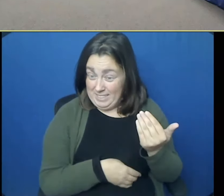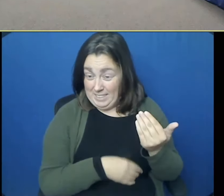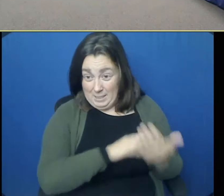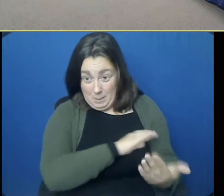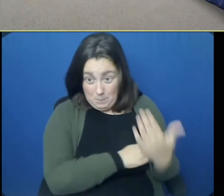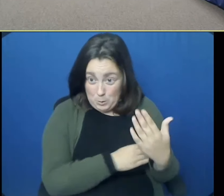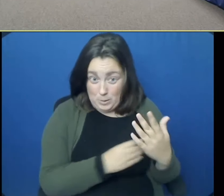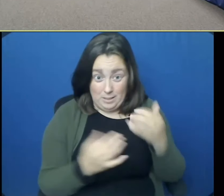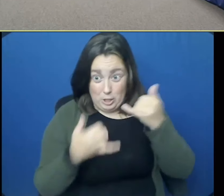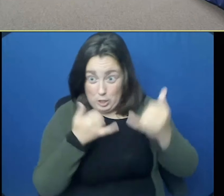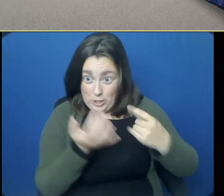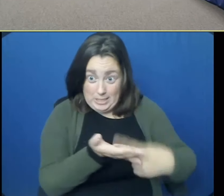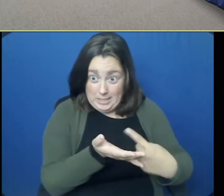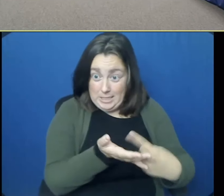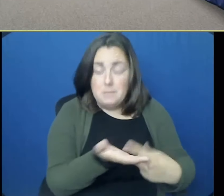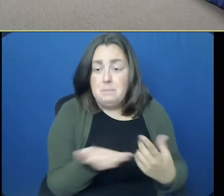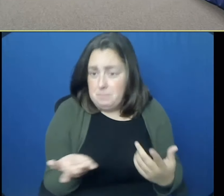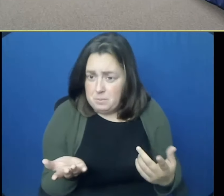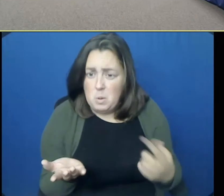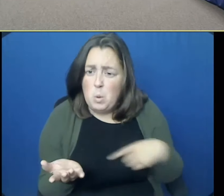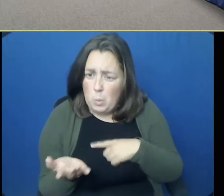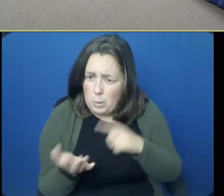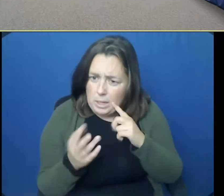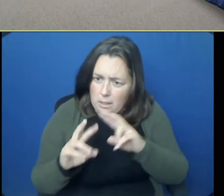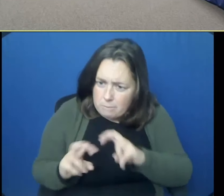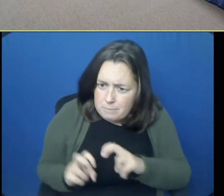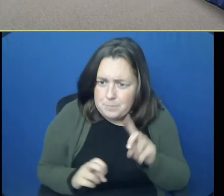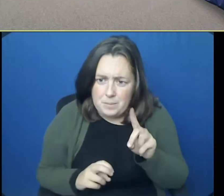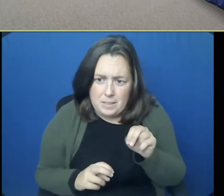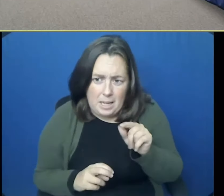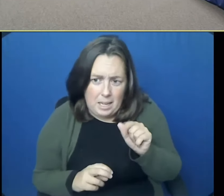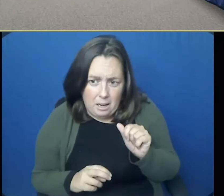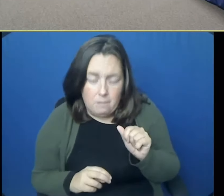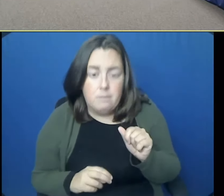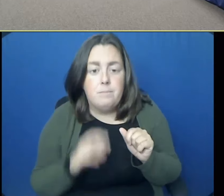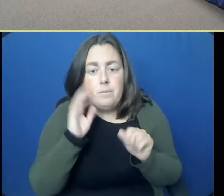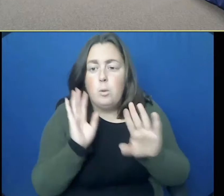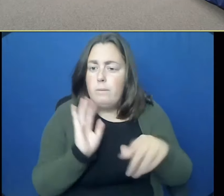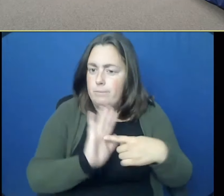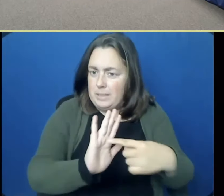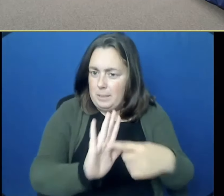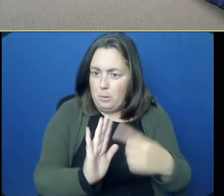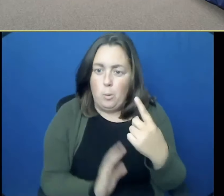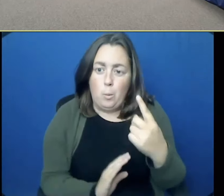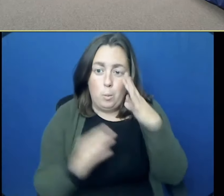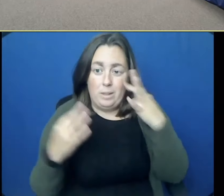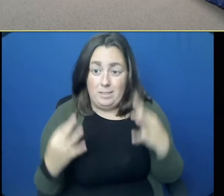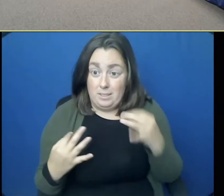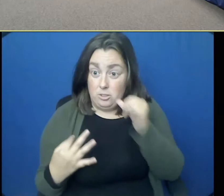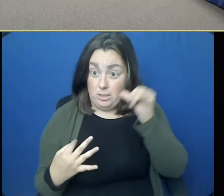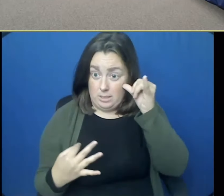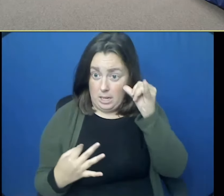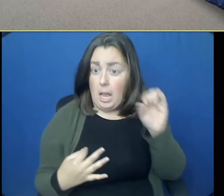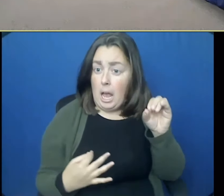anything else. We look at the data to say, okay, if we think, and I'll give you an example. One of the key decisions about yesterday was, was